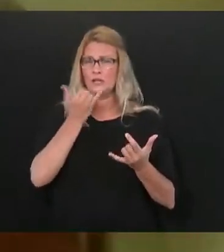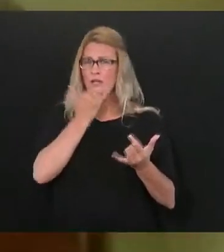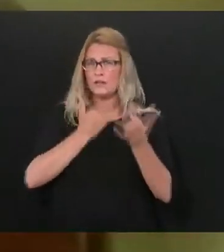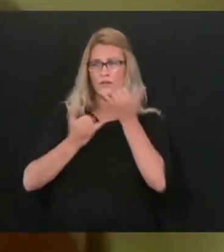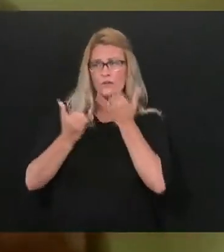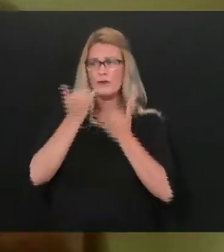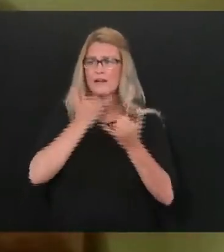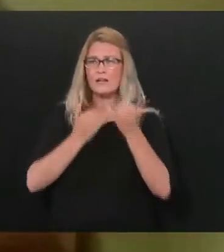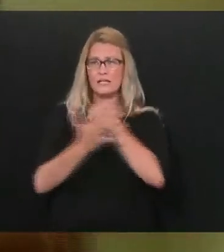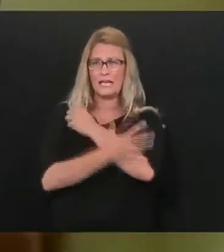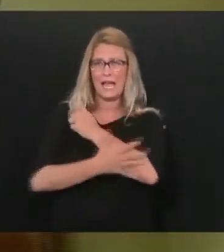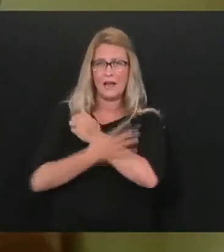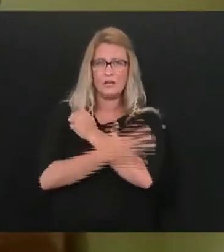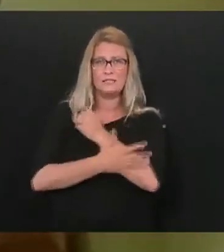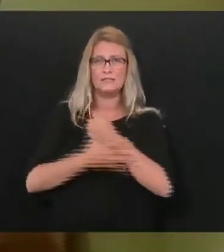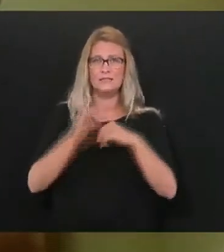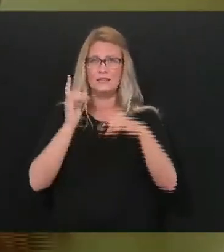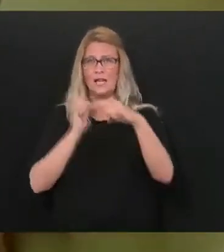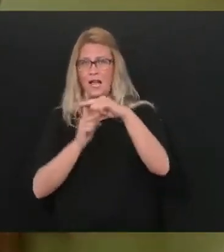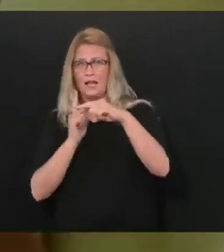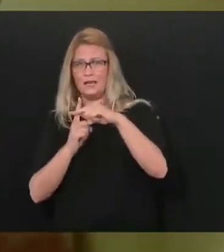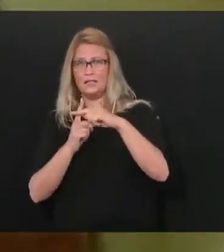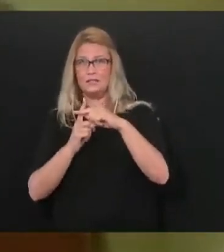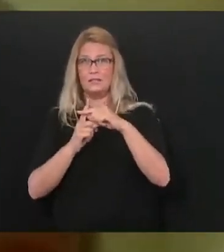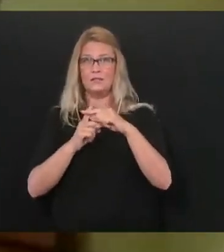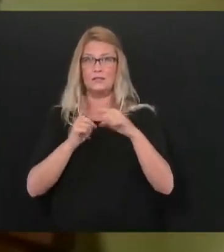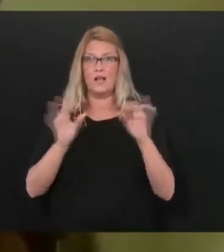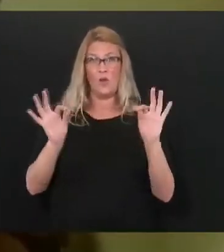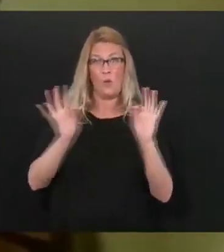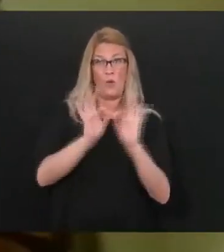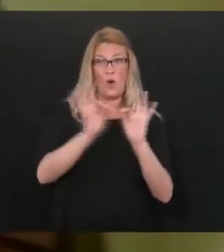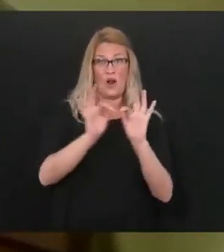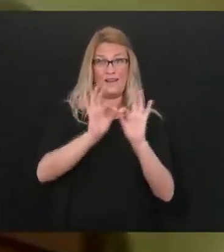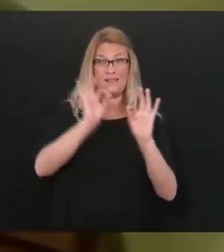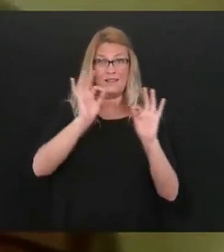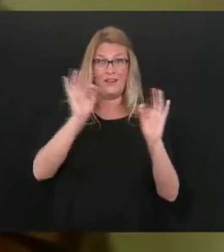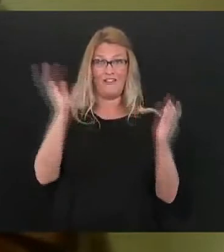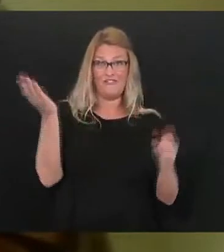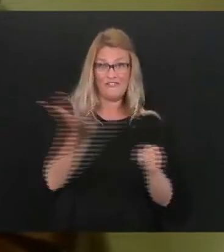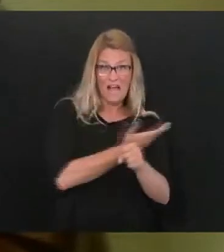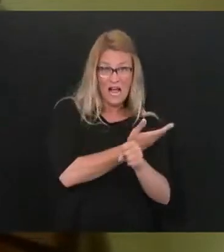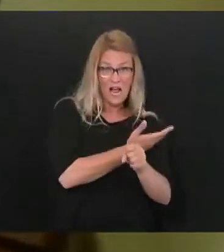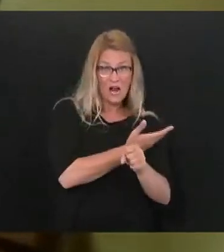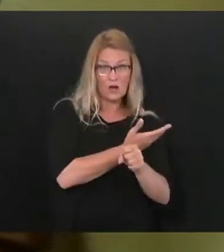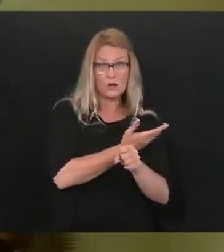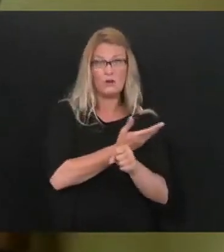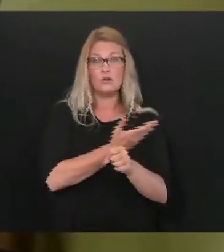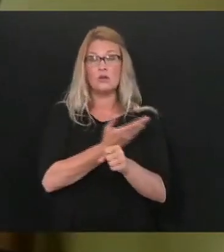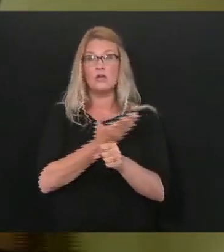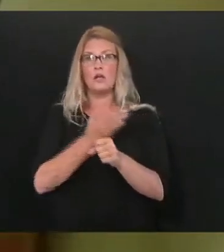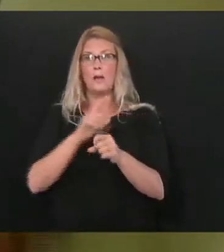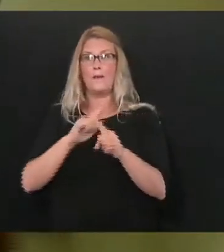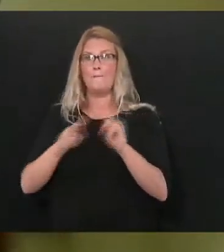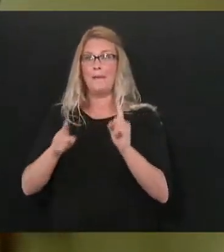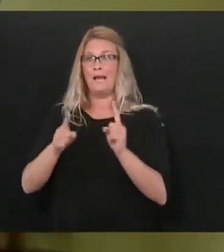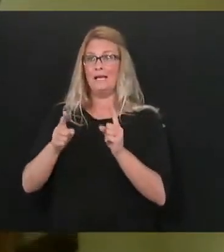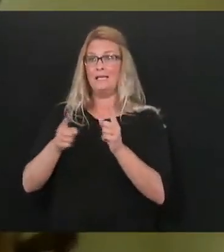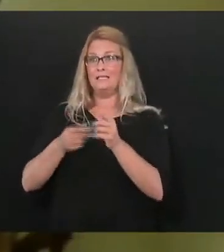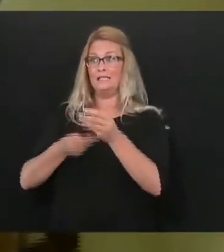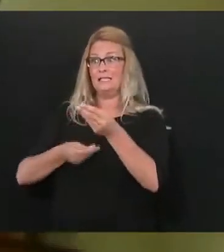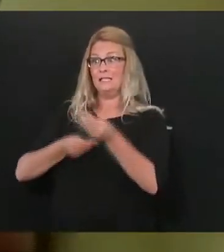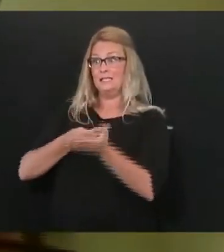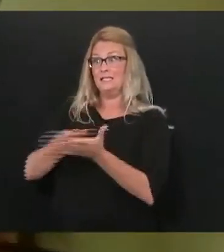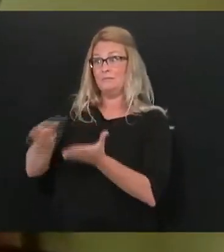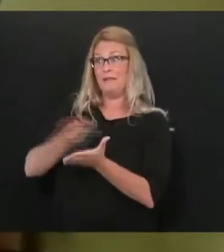active cases is worthy of termination but the misspending of a half million dollars on